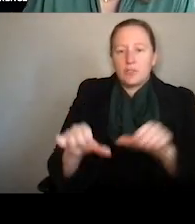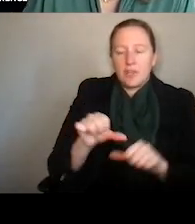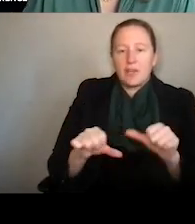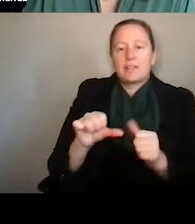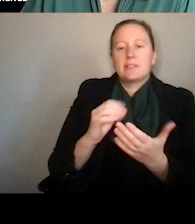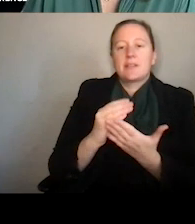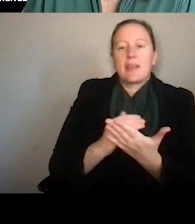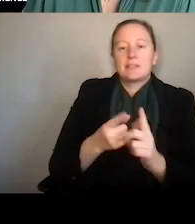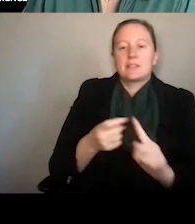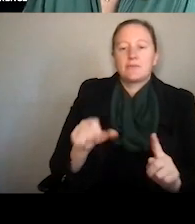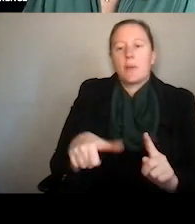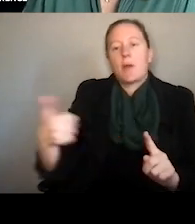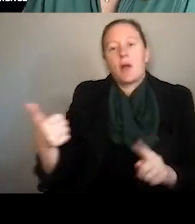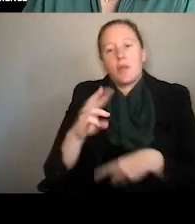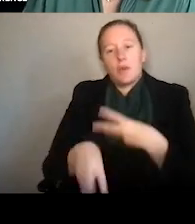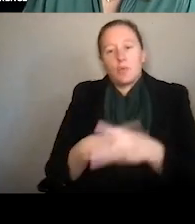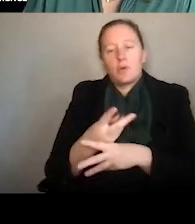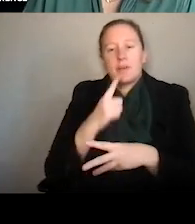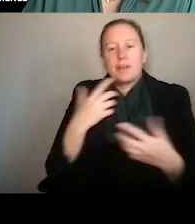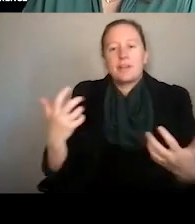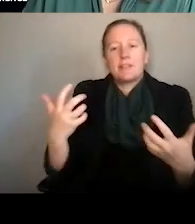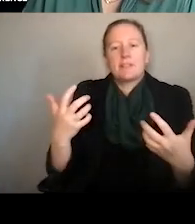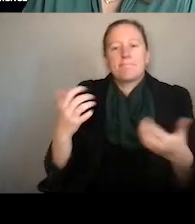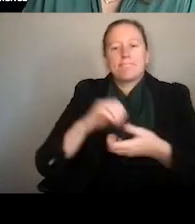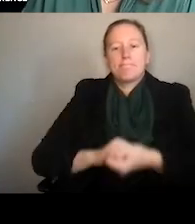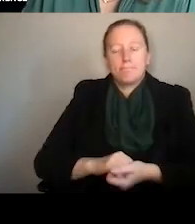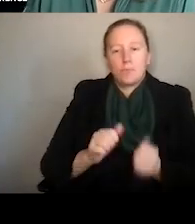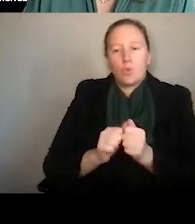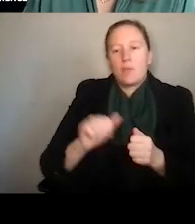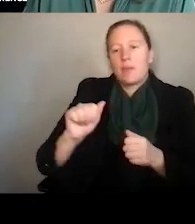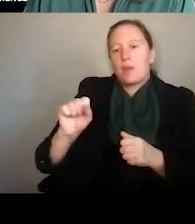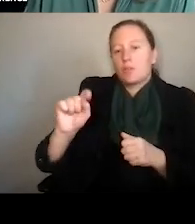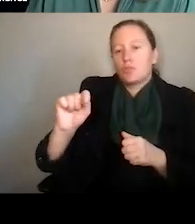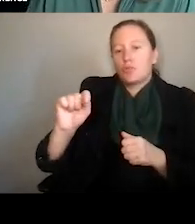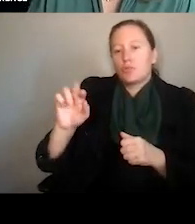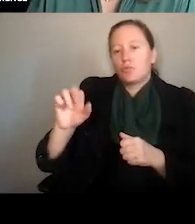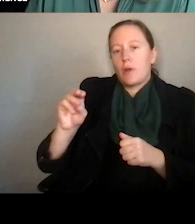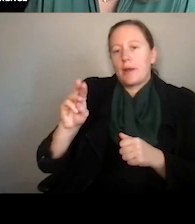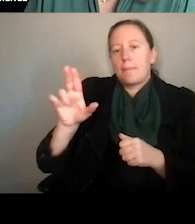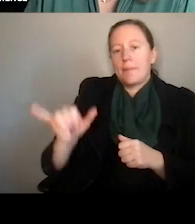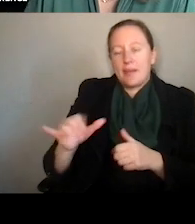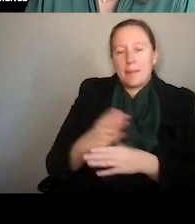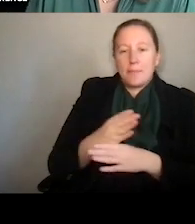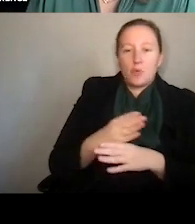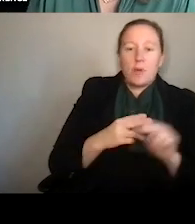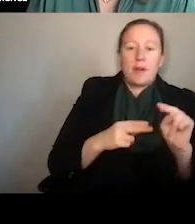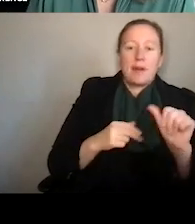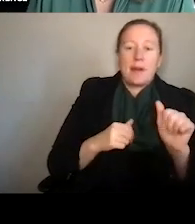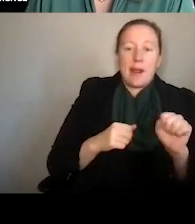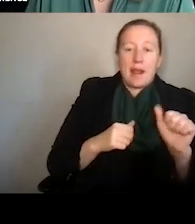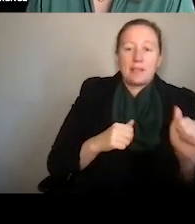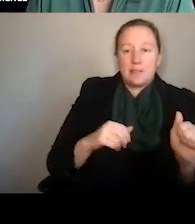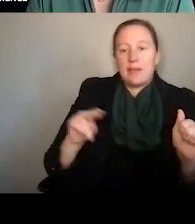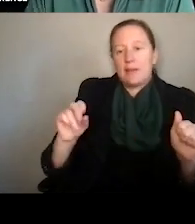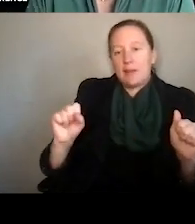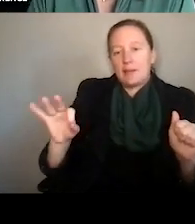Worlds, is a collaboration with astronomy, trying to support the work that sort of falls in between NASA and NSF. So if you're